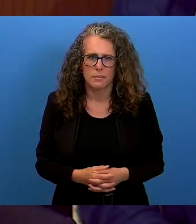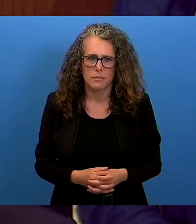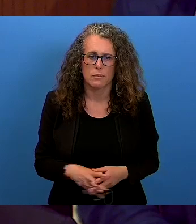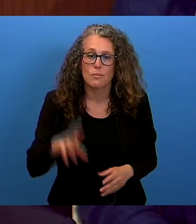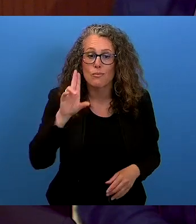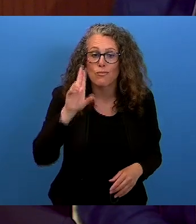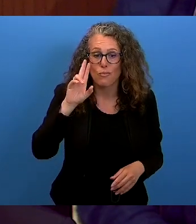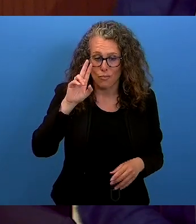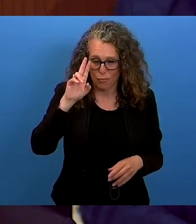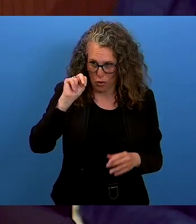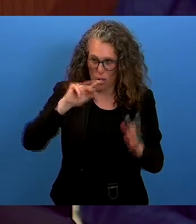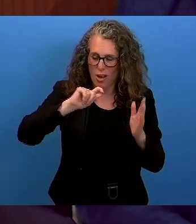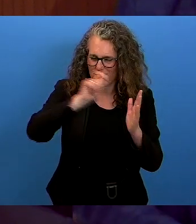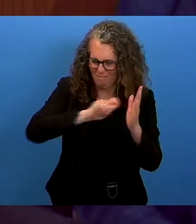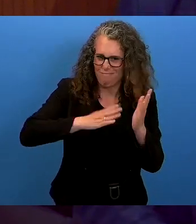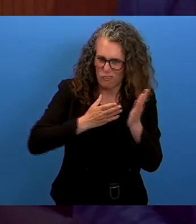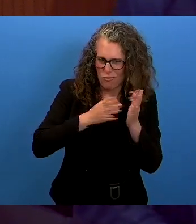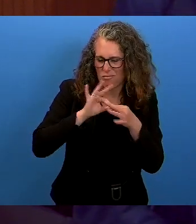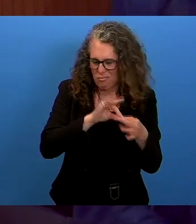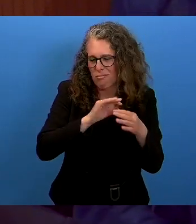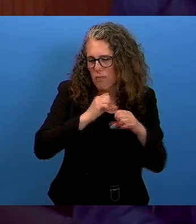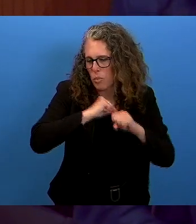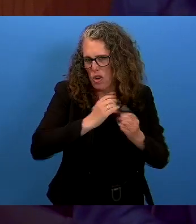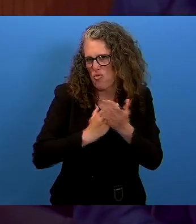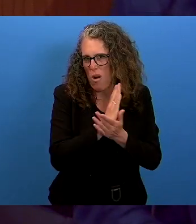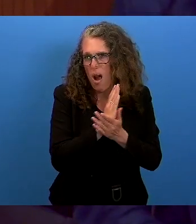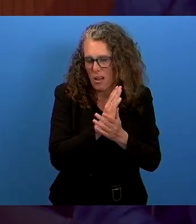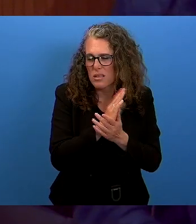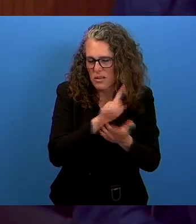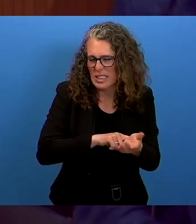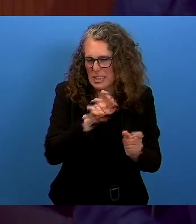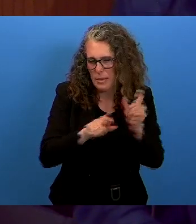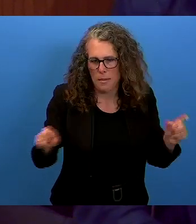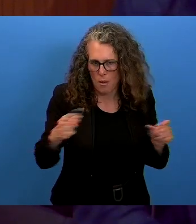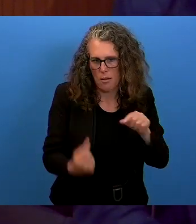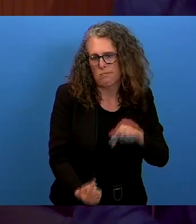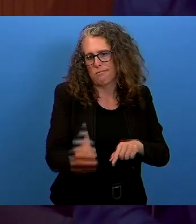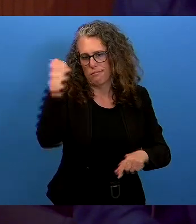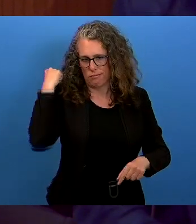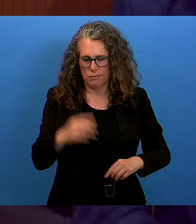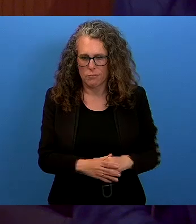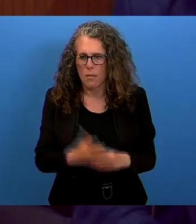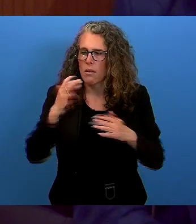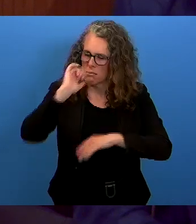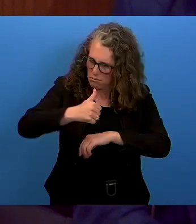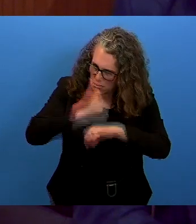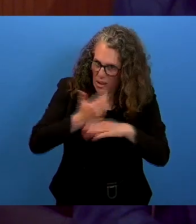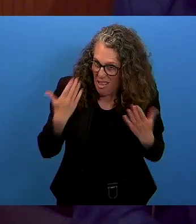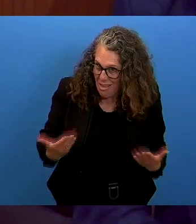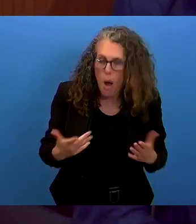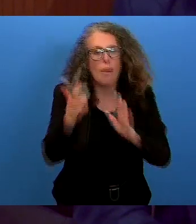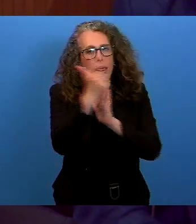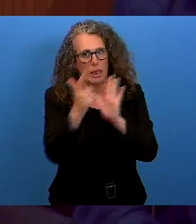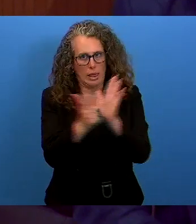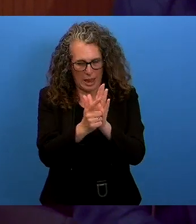Peoples was adopted 17 years ago, it has influenced both national policy and legal frameworks all around the world.